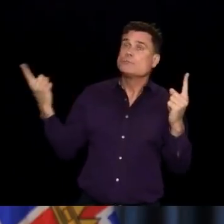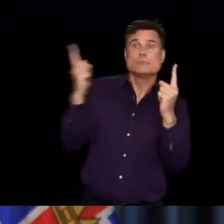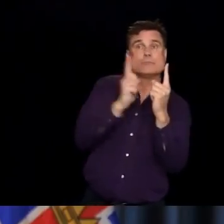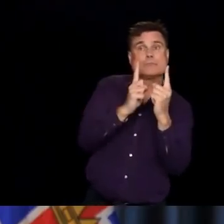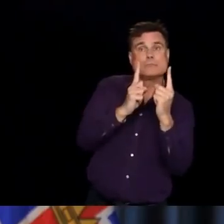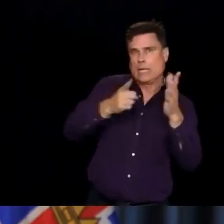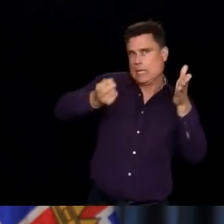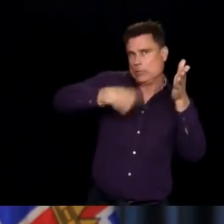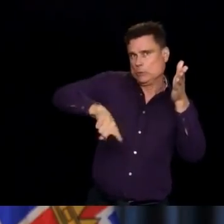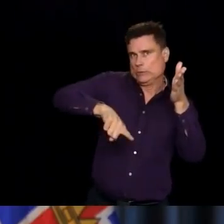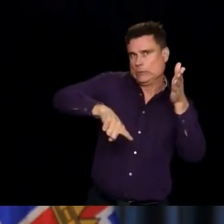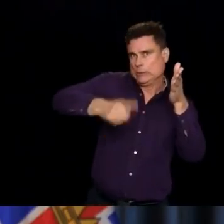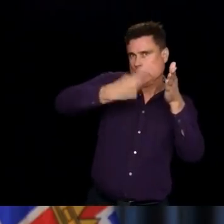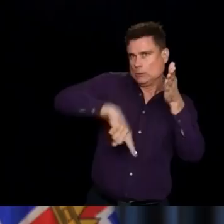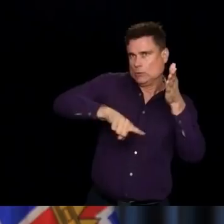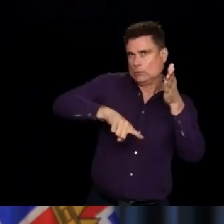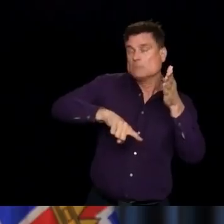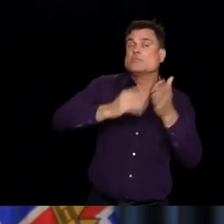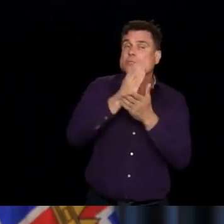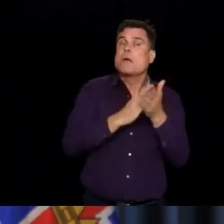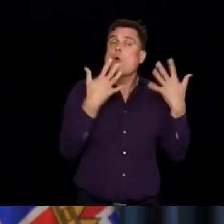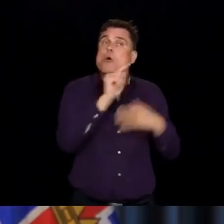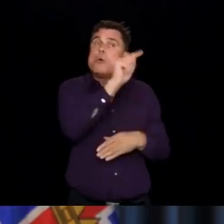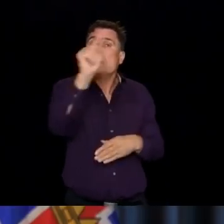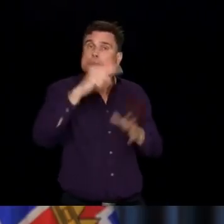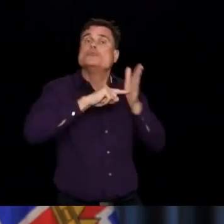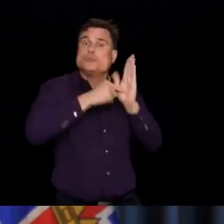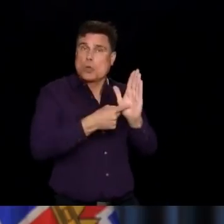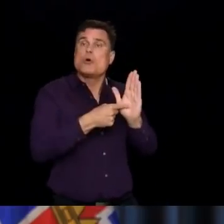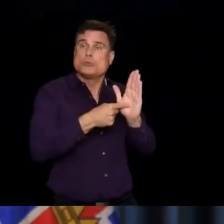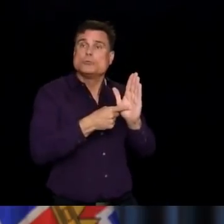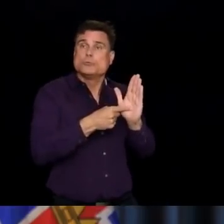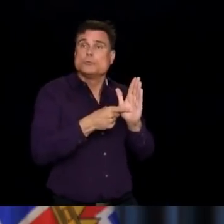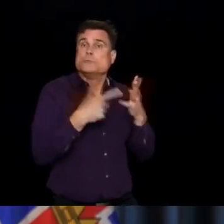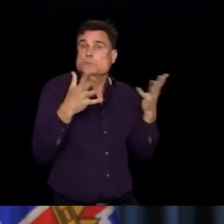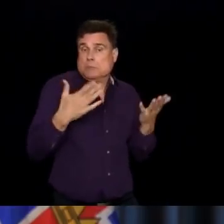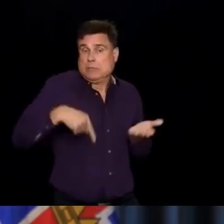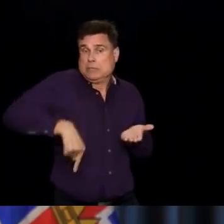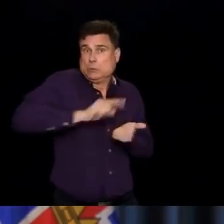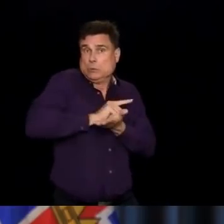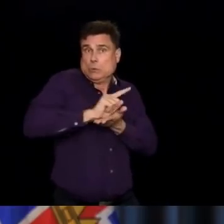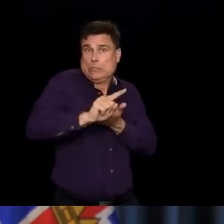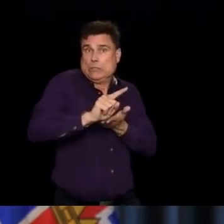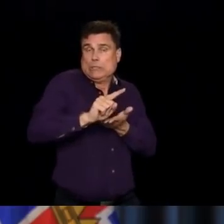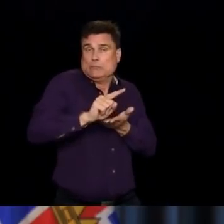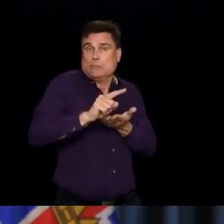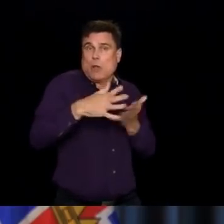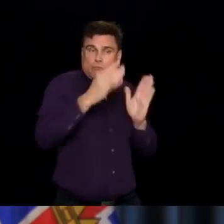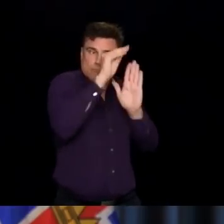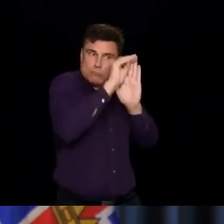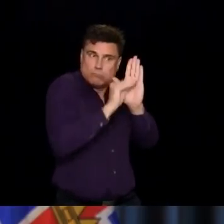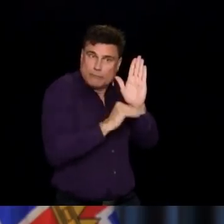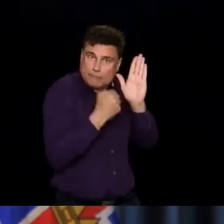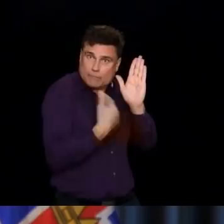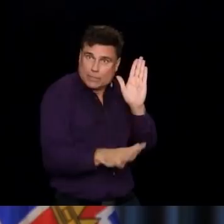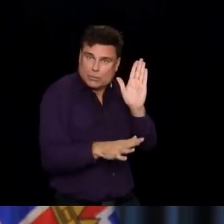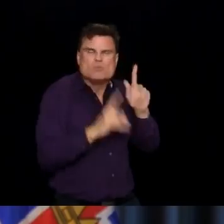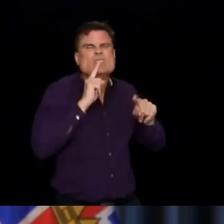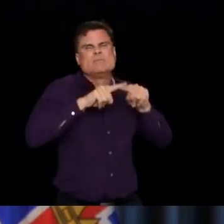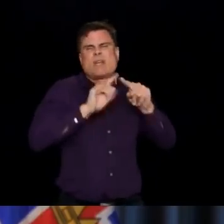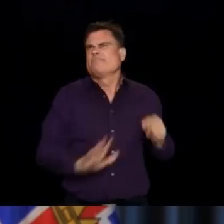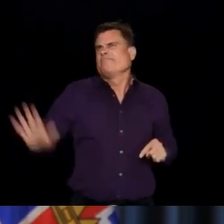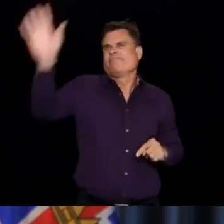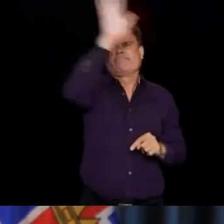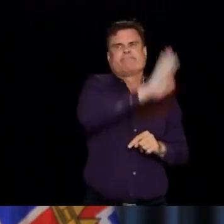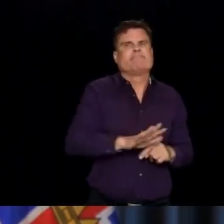as this week, as early as they are coming days in some facilities and later in others, depending on the work